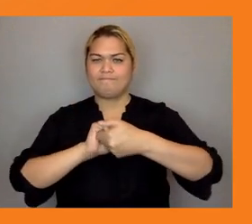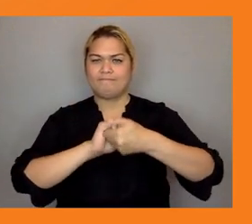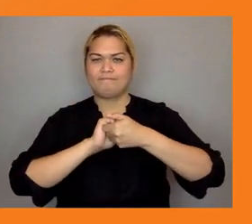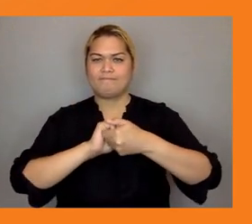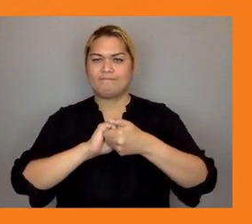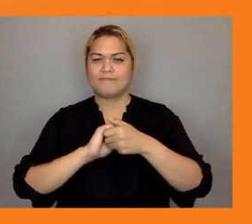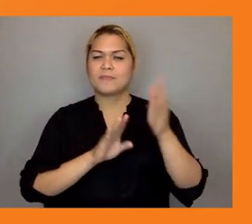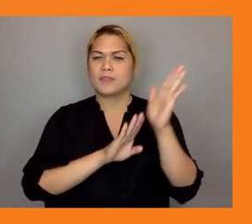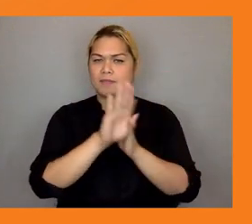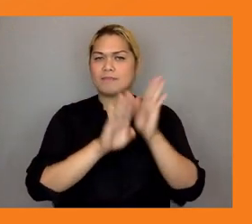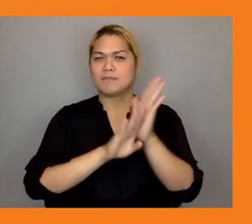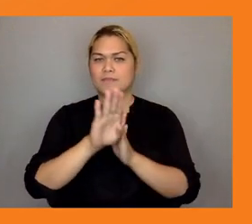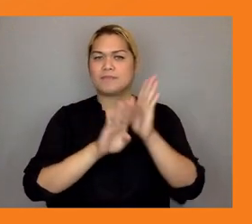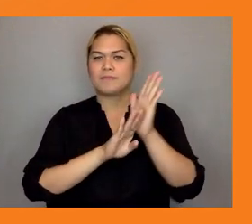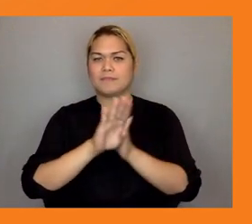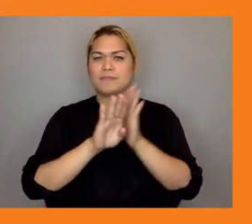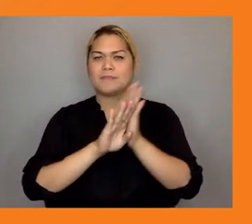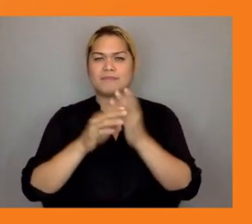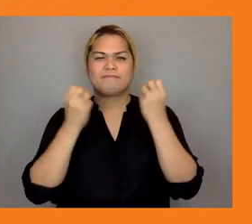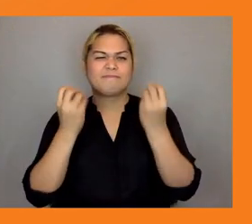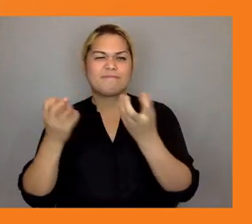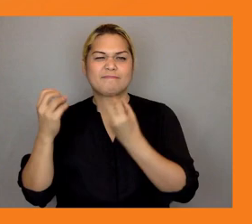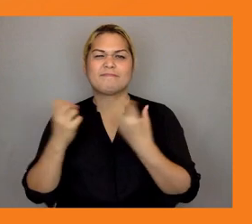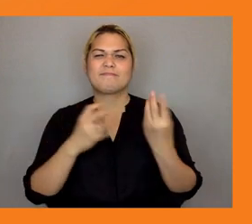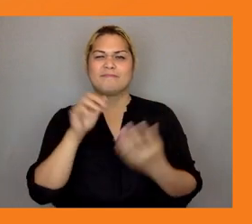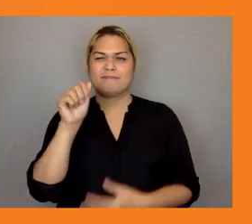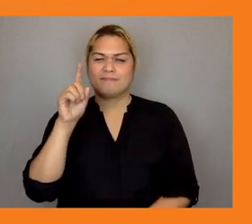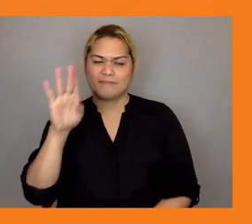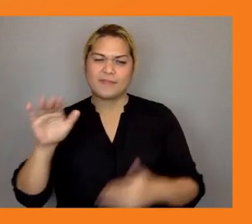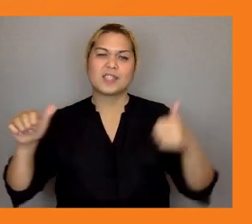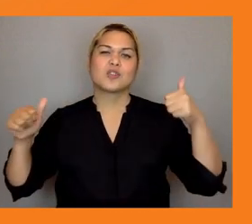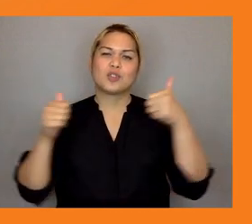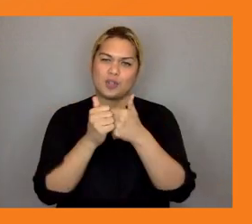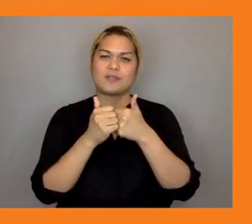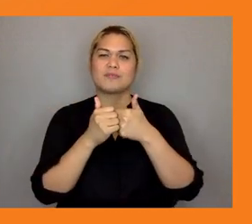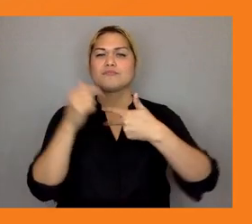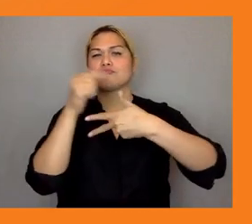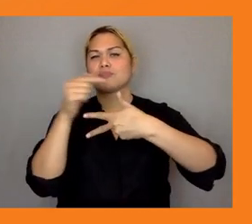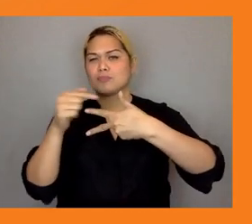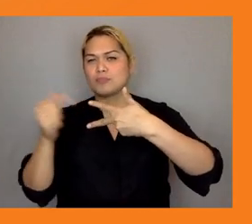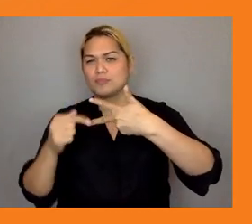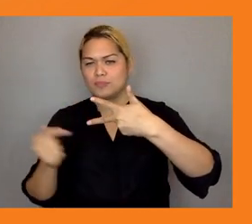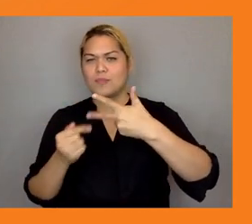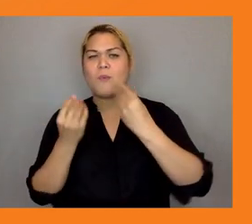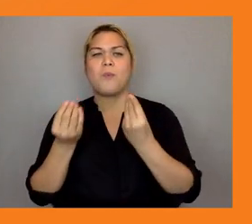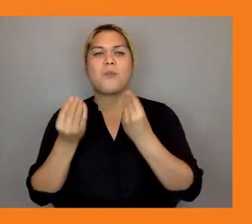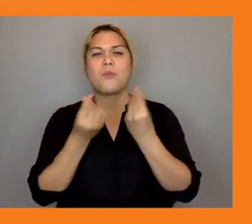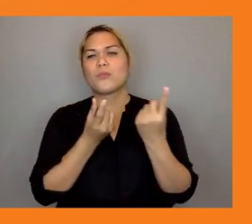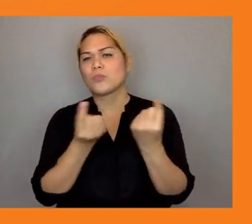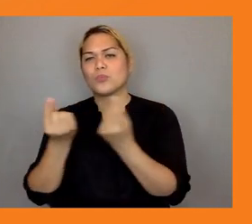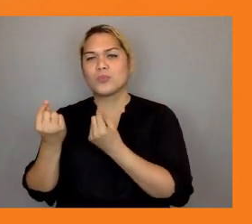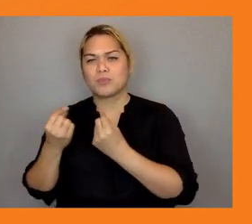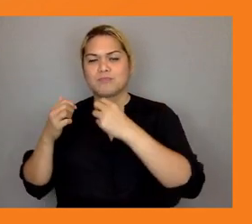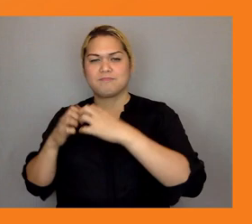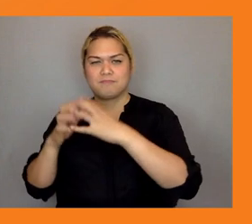i would like to highlight three principles on how we can continue to build and develop relationships with civil society to